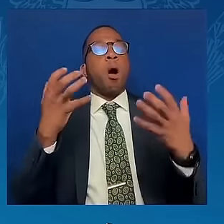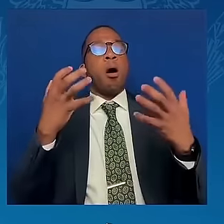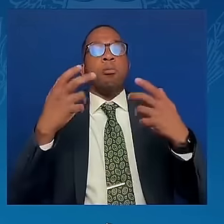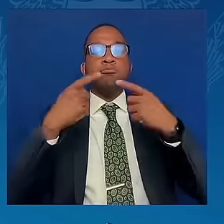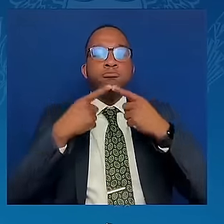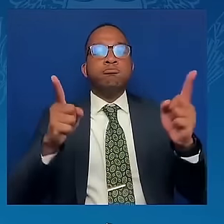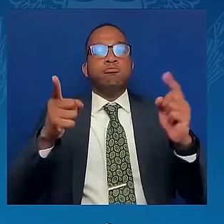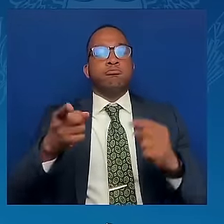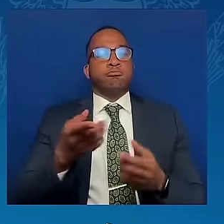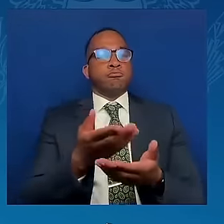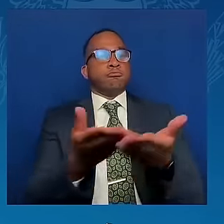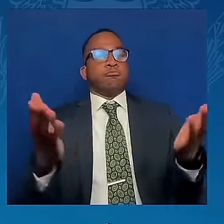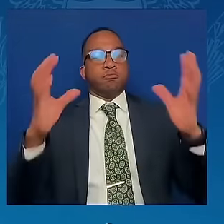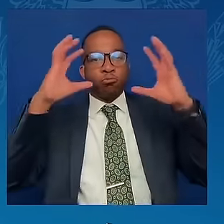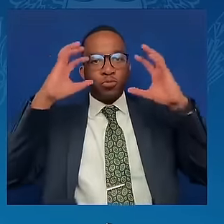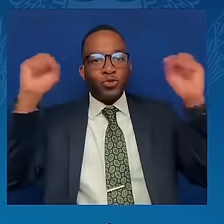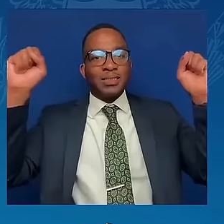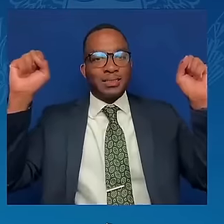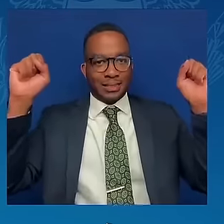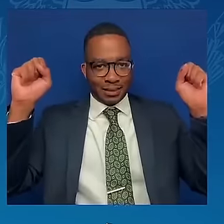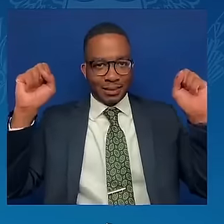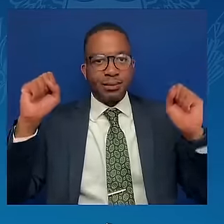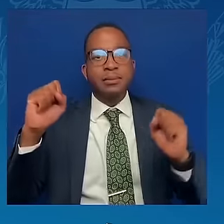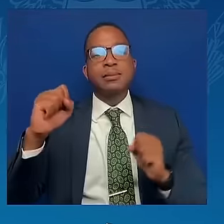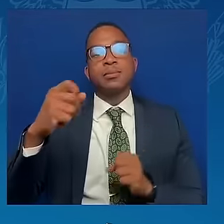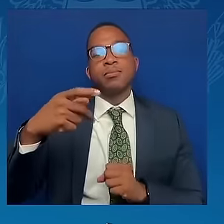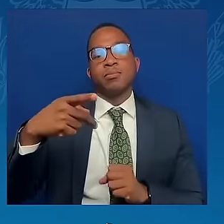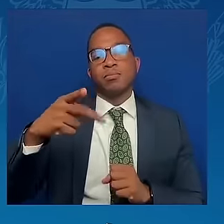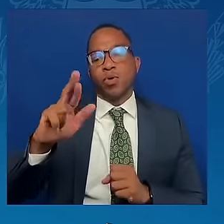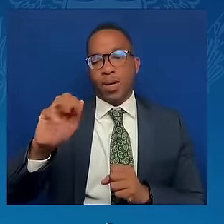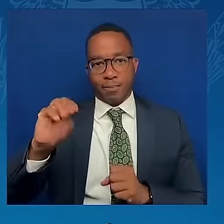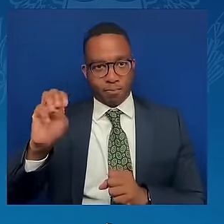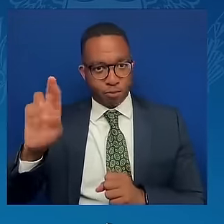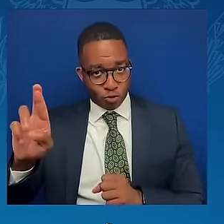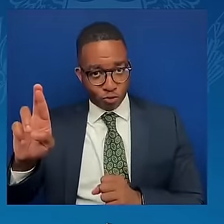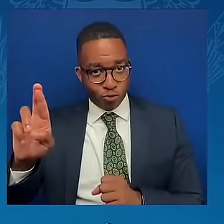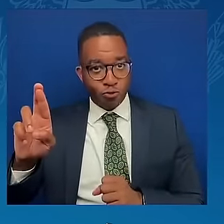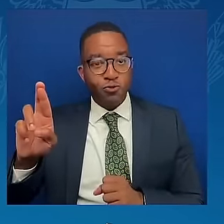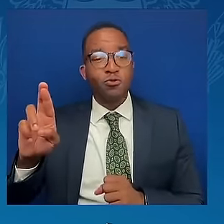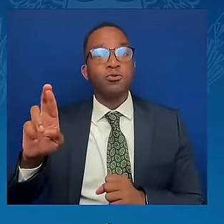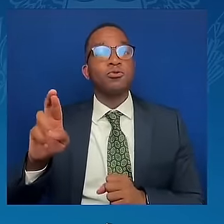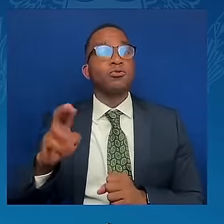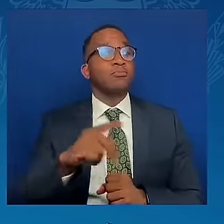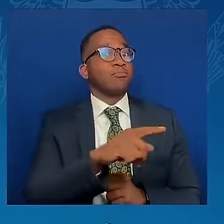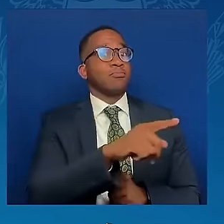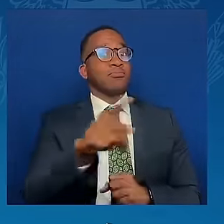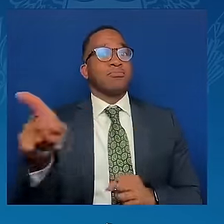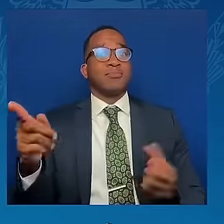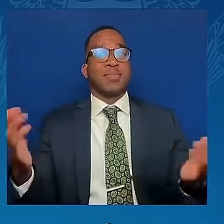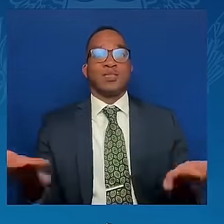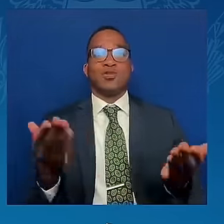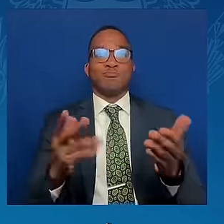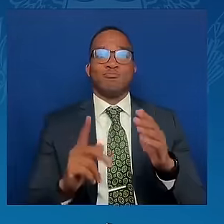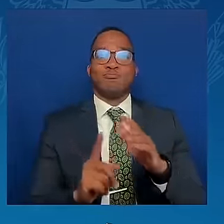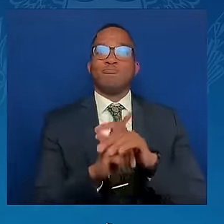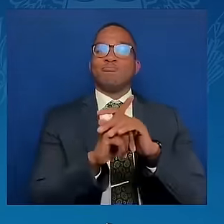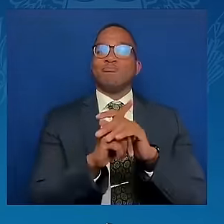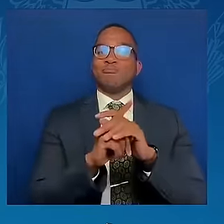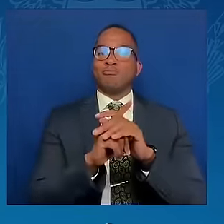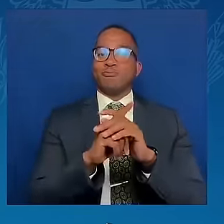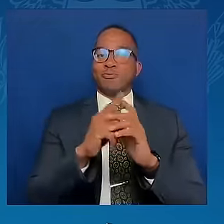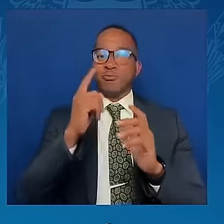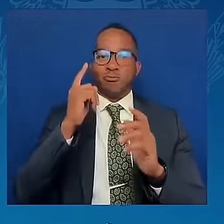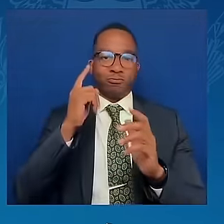Excellencies. We have all come to Switzerland from different places, with different histories.